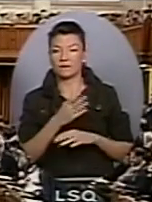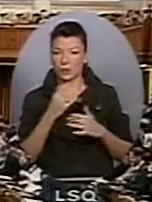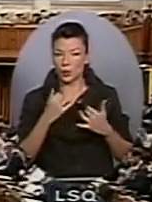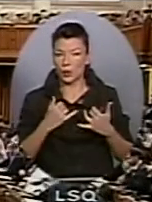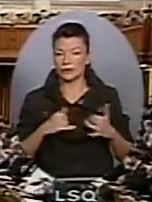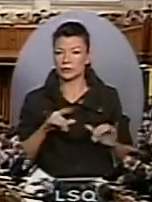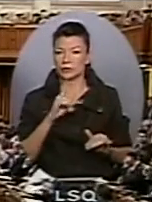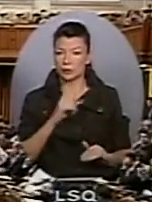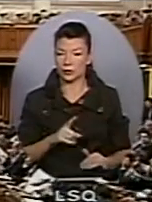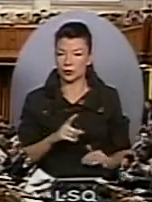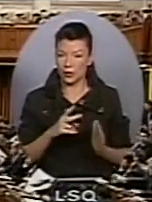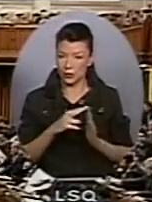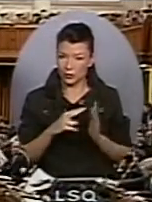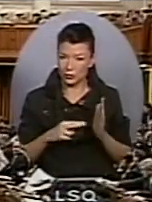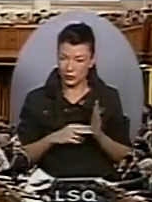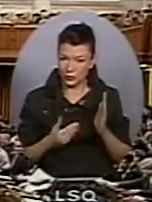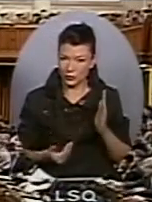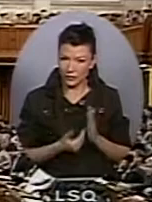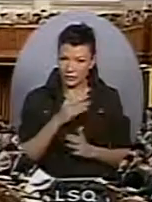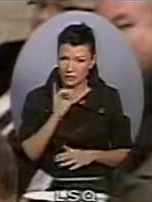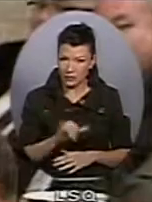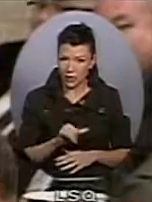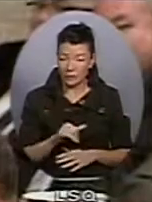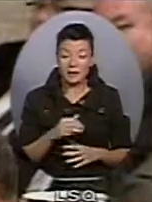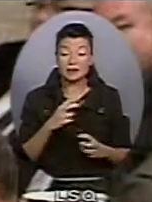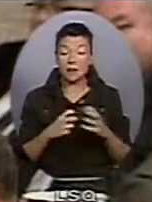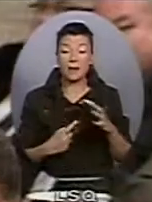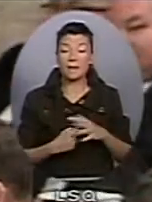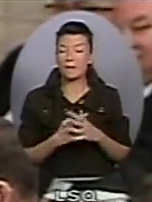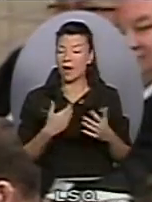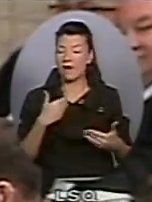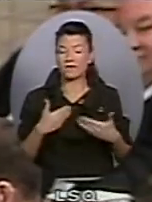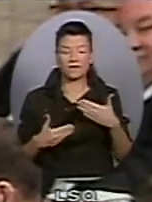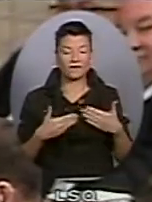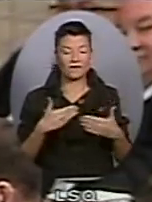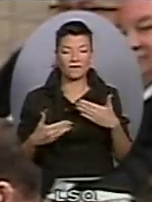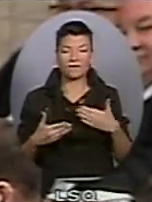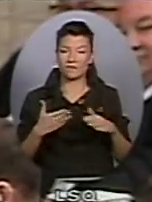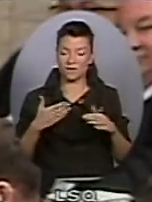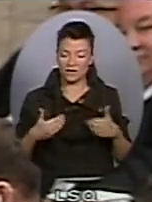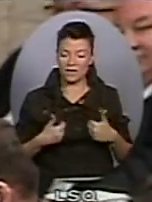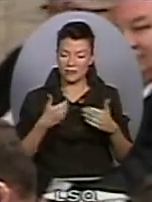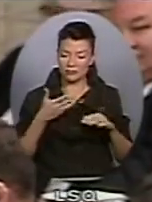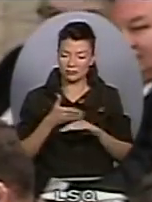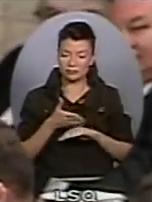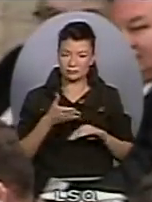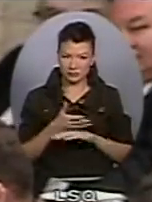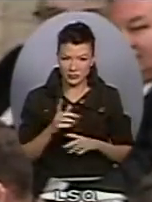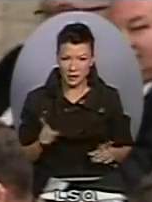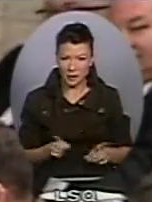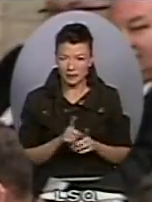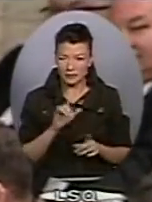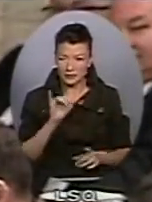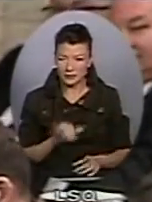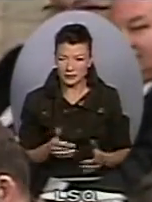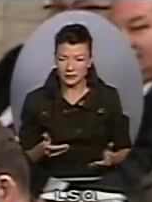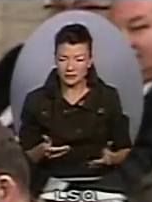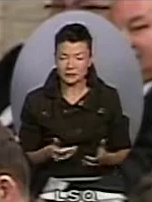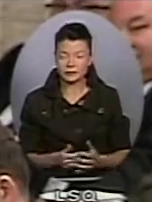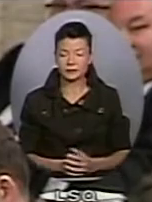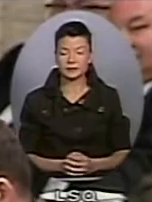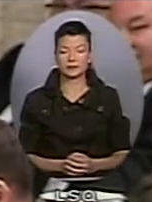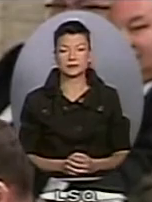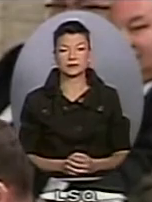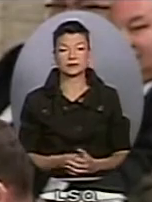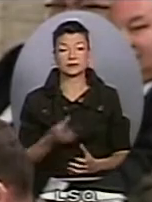The Honourable Minister of Canadian Heritage. Well, Mr. Speaker, you know, the Conservative yardstick for moving forward and going into the